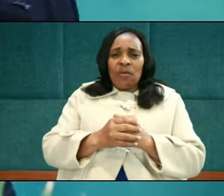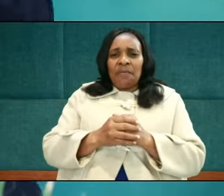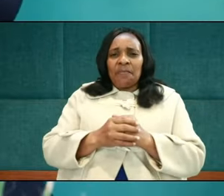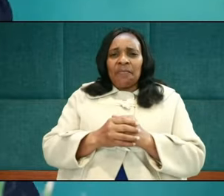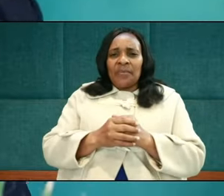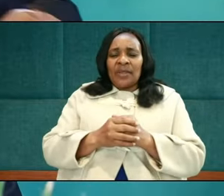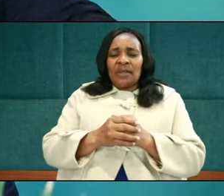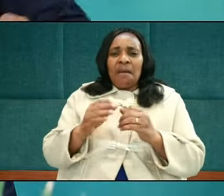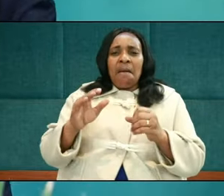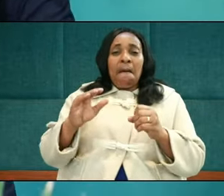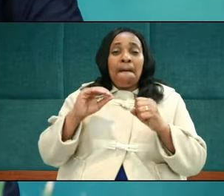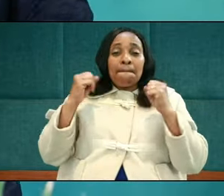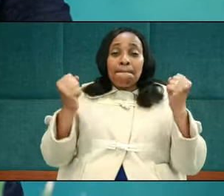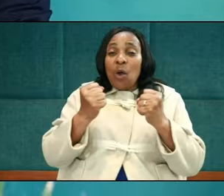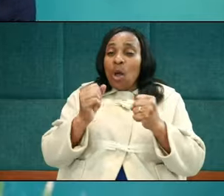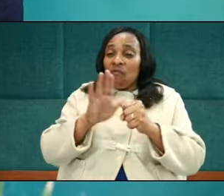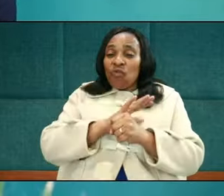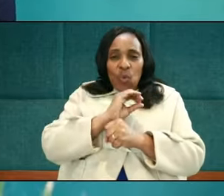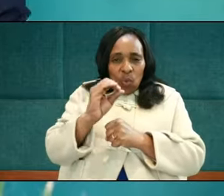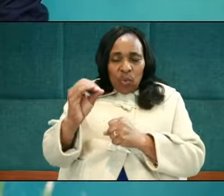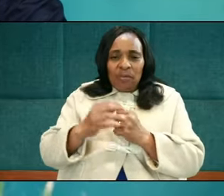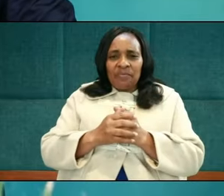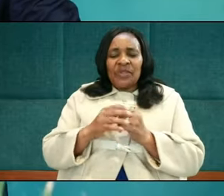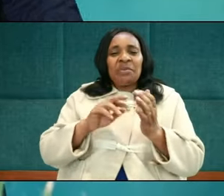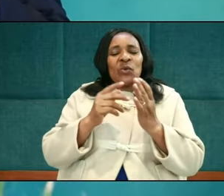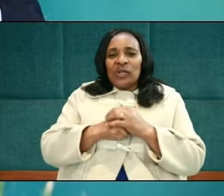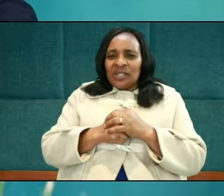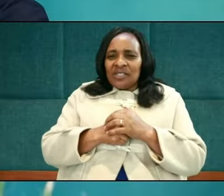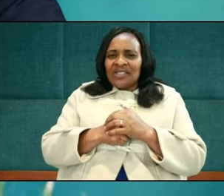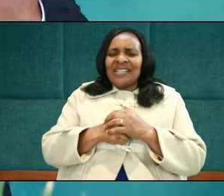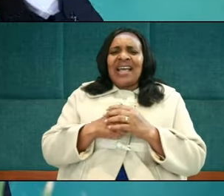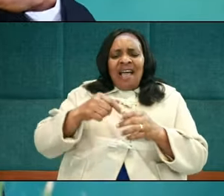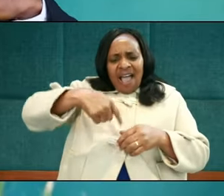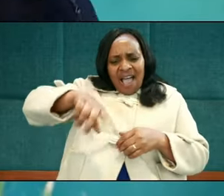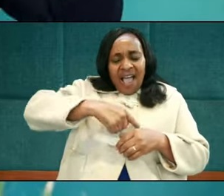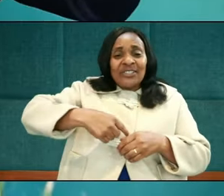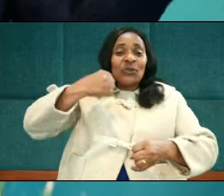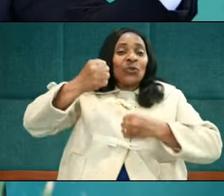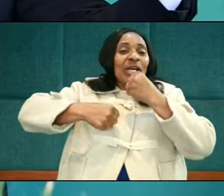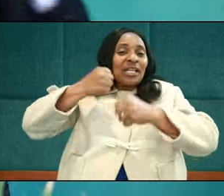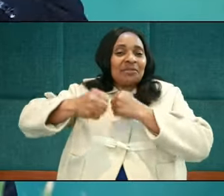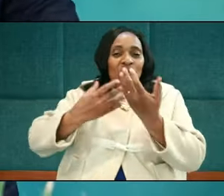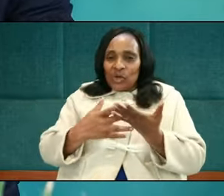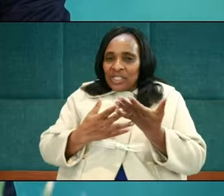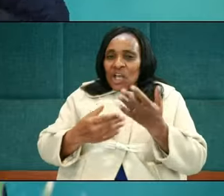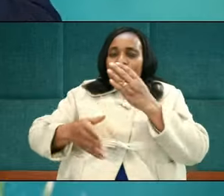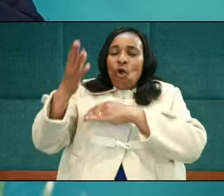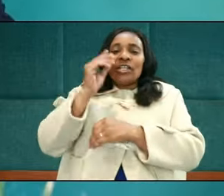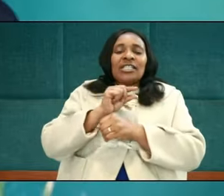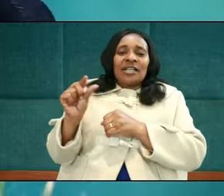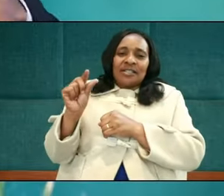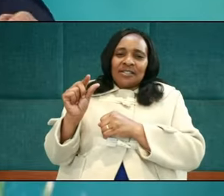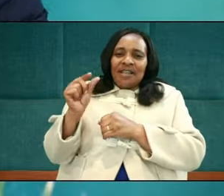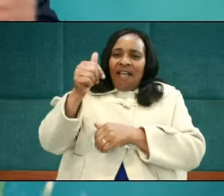powerlessness. What that basically means is we exercise God's strength under